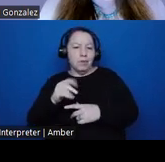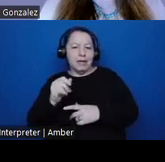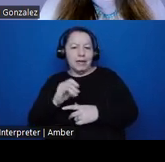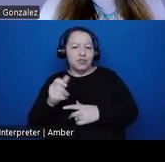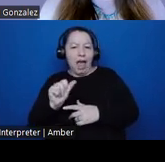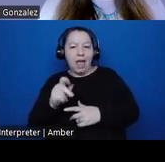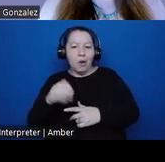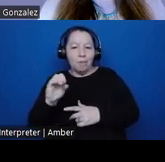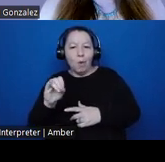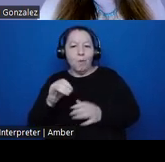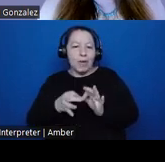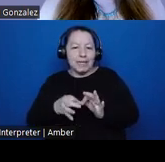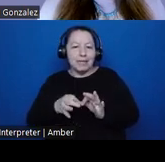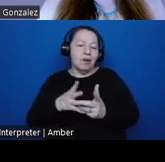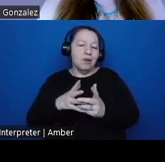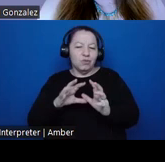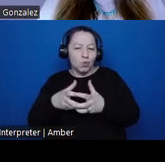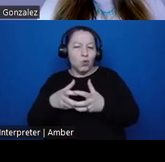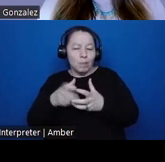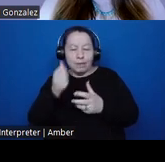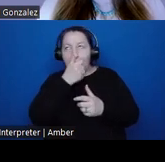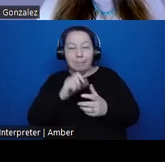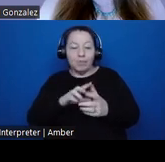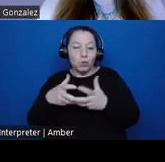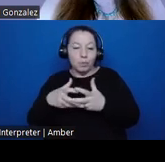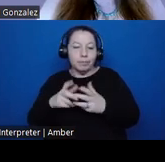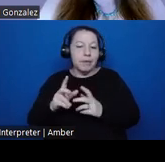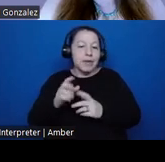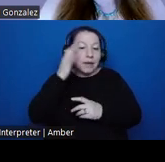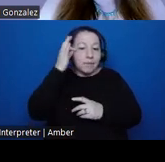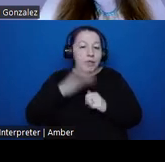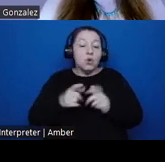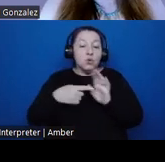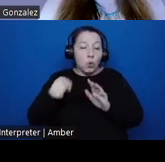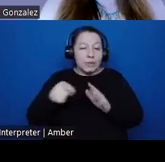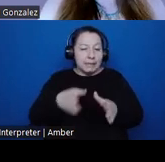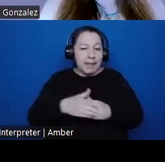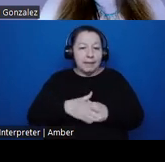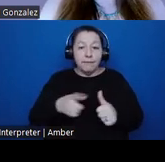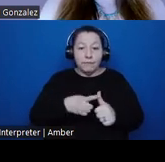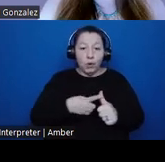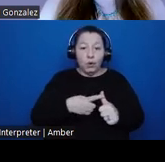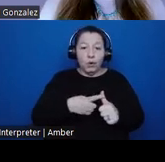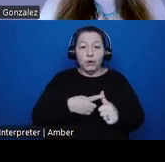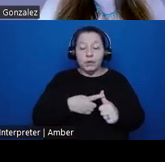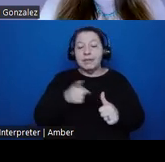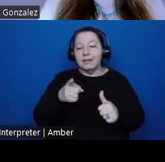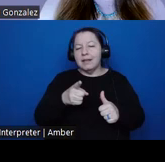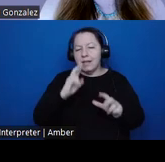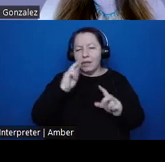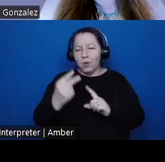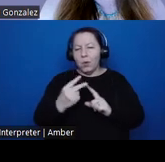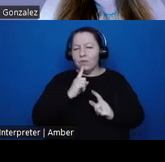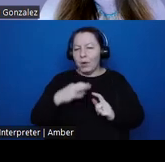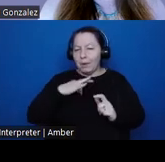shows the great utility of this method. First, infield curation is viewed as highly beneficial by the nations that I have been working